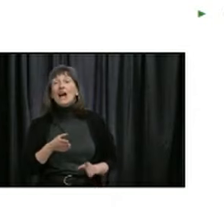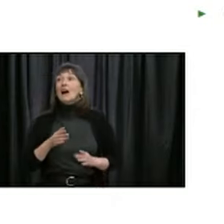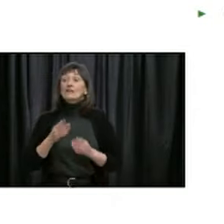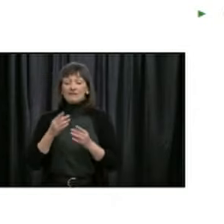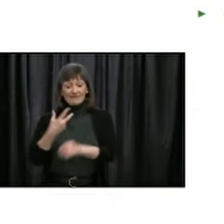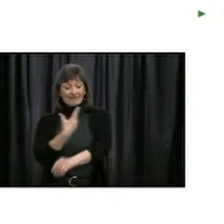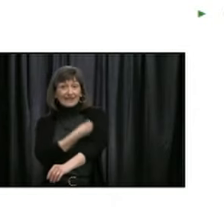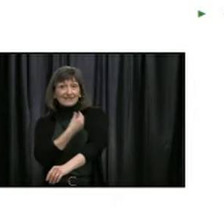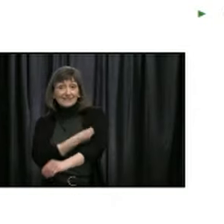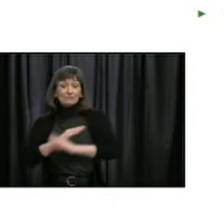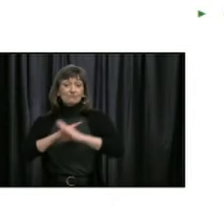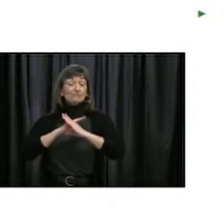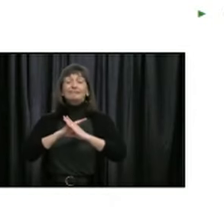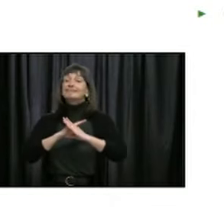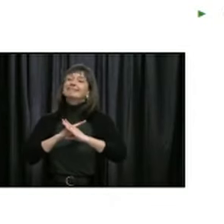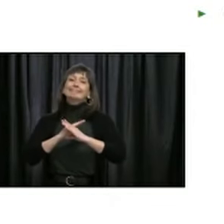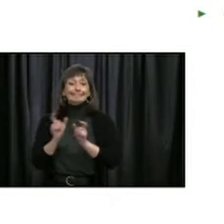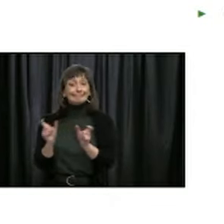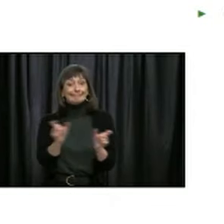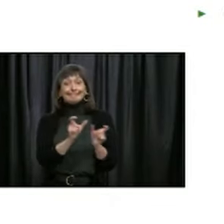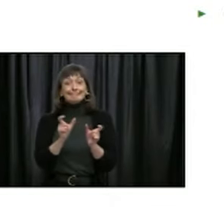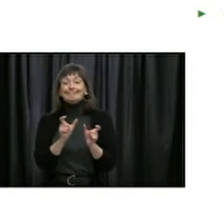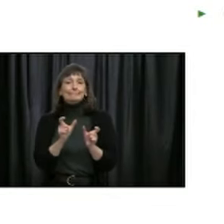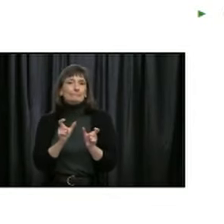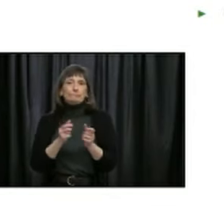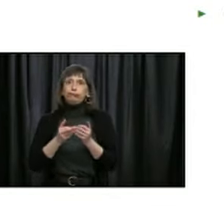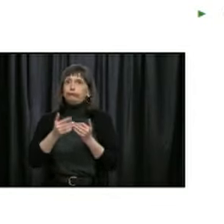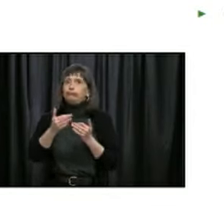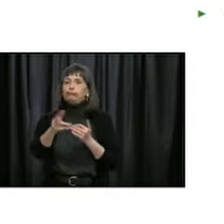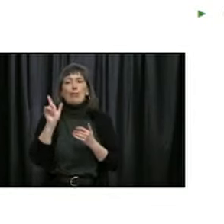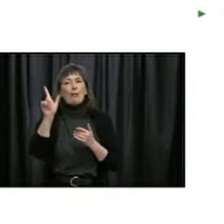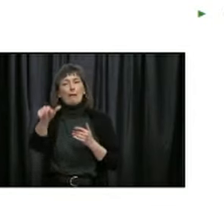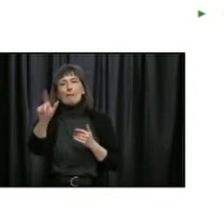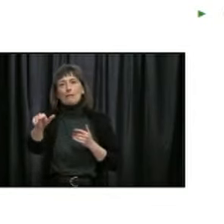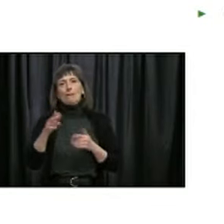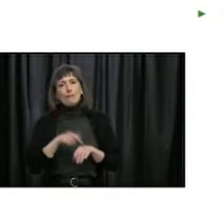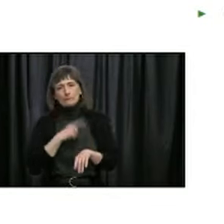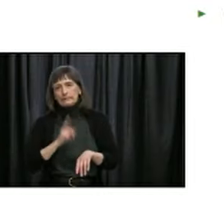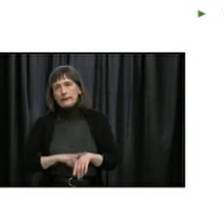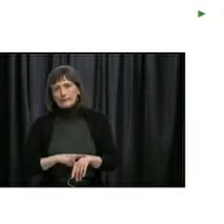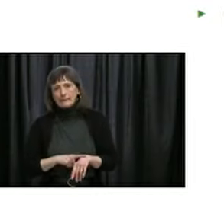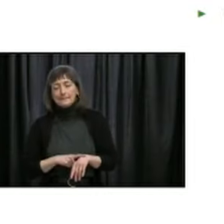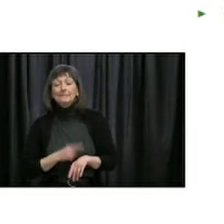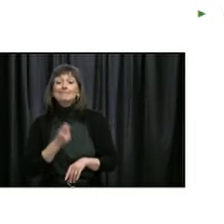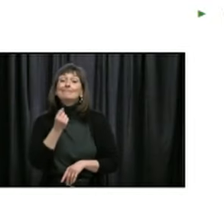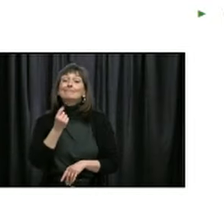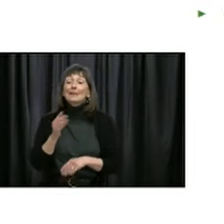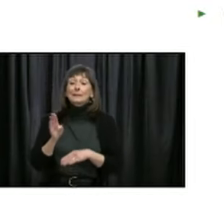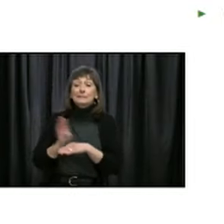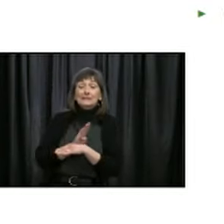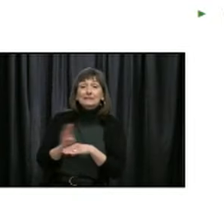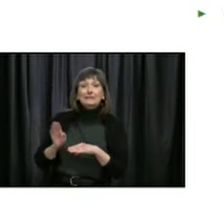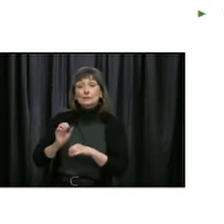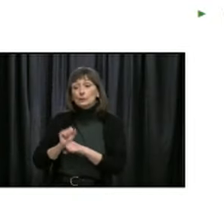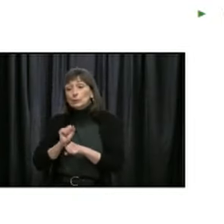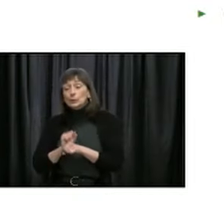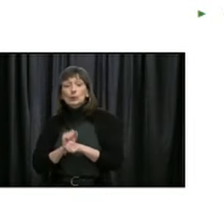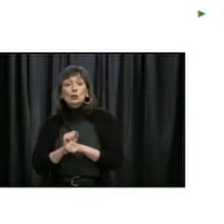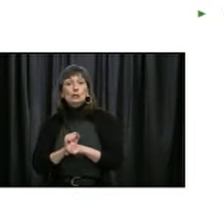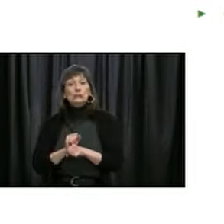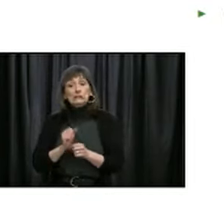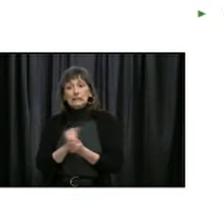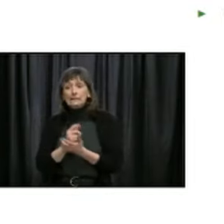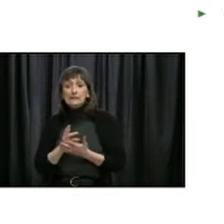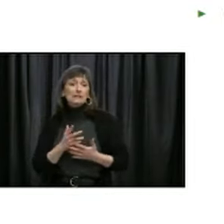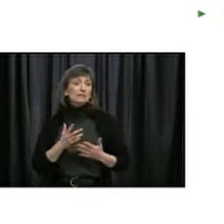In this new way of life, businesses will operate differently. Workplace practices will be adapted accordingly, and